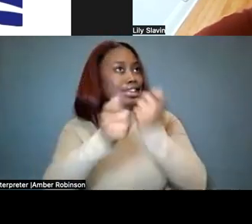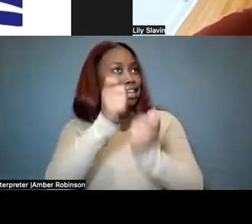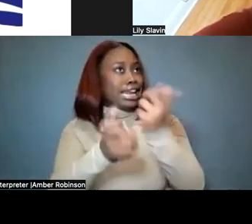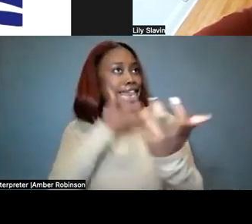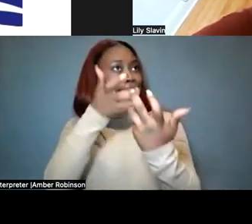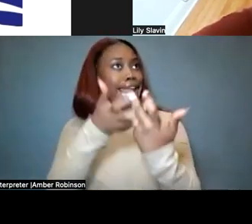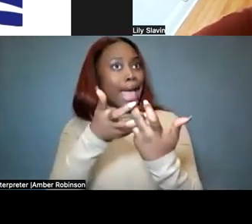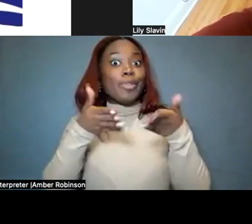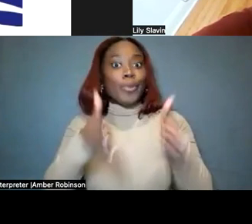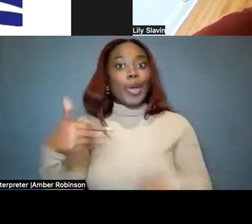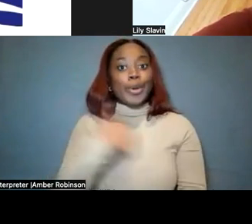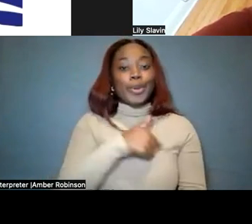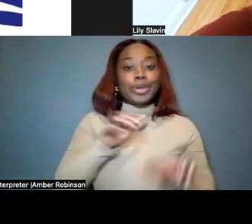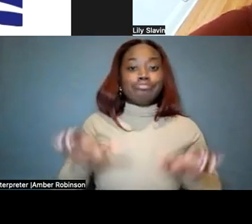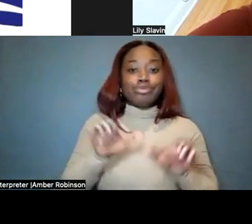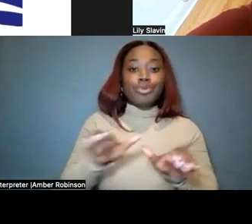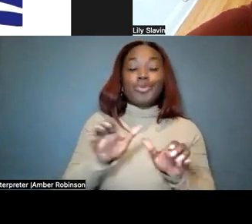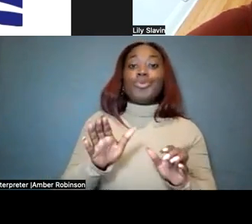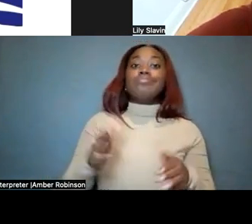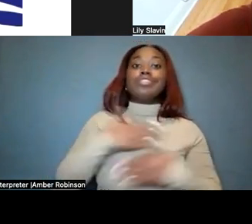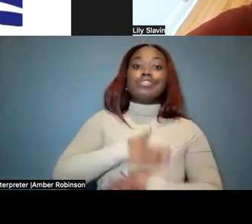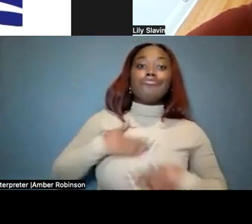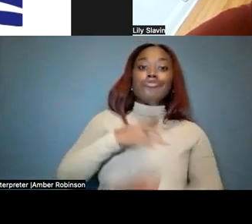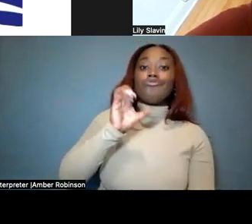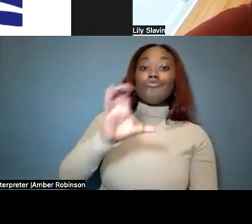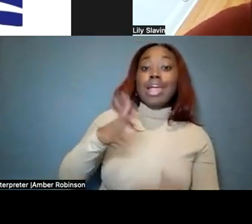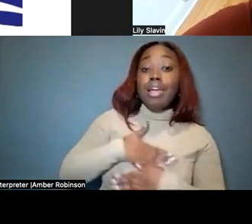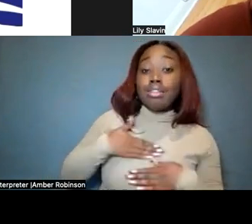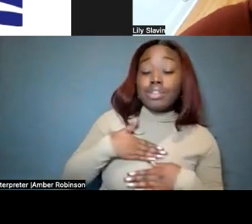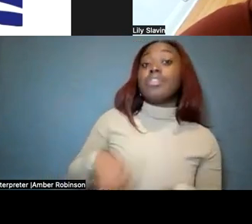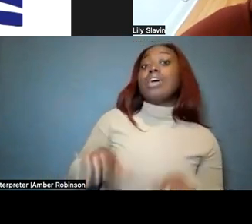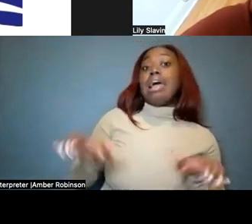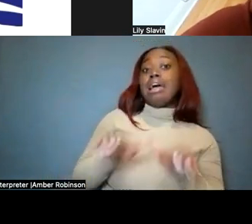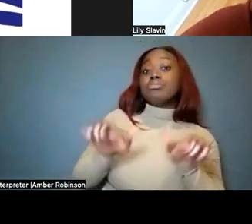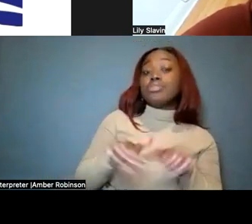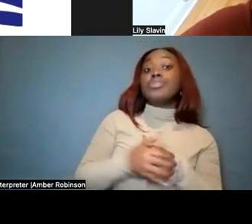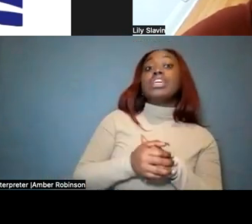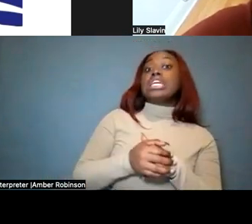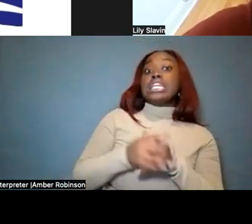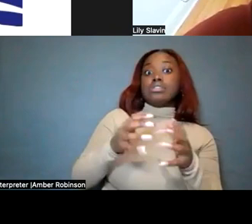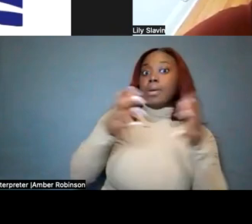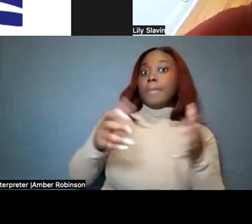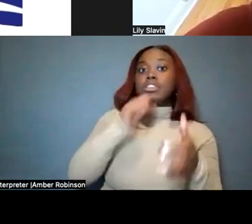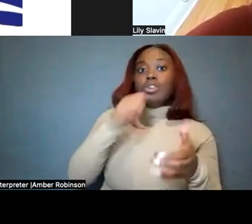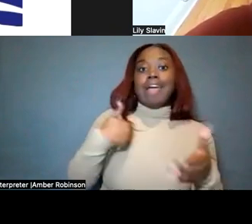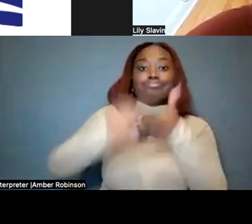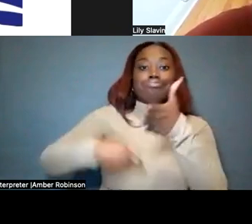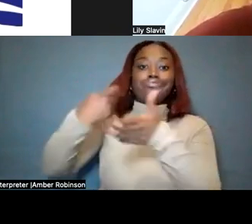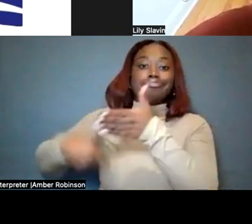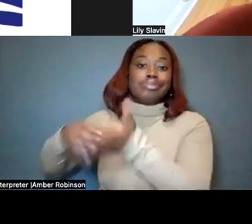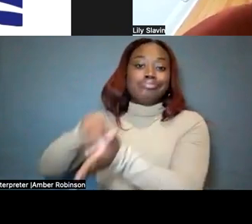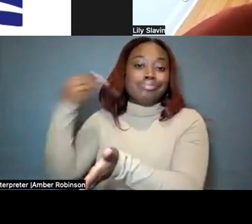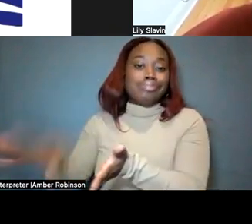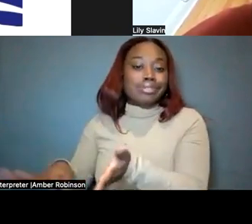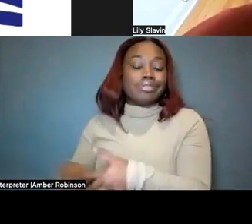way that we're doing recreational activities, there's so much that we can do that doesn't have to cost a lot of money. Exactly.